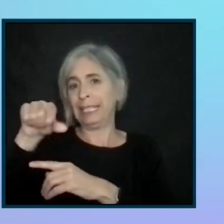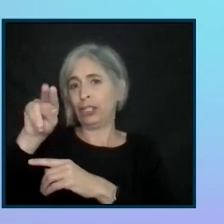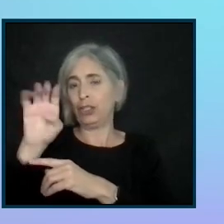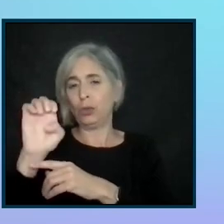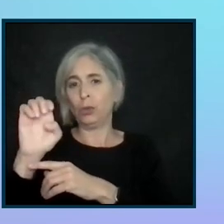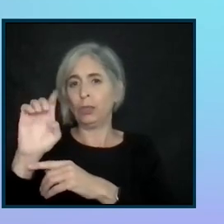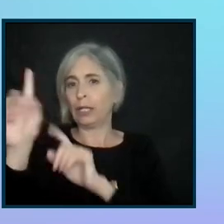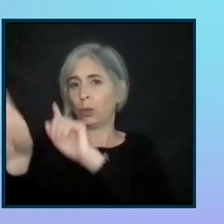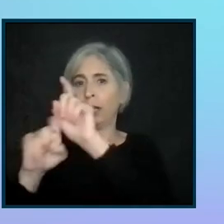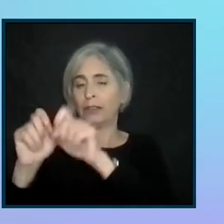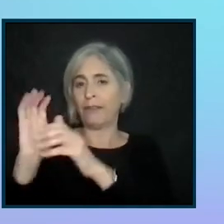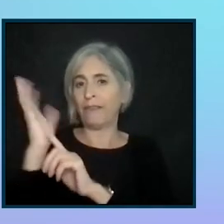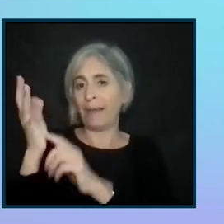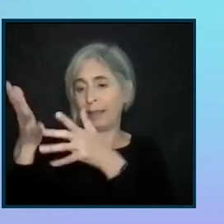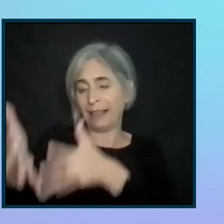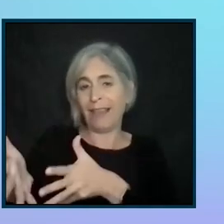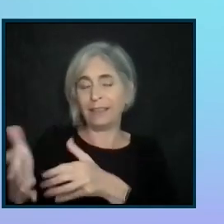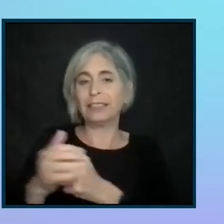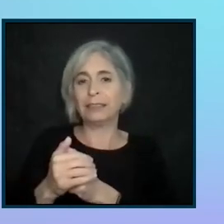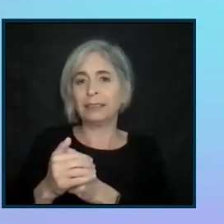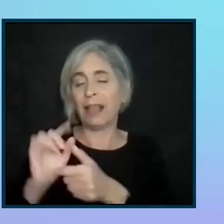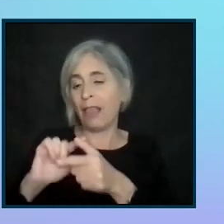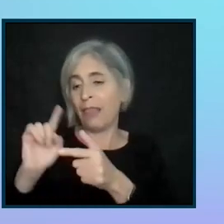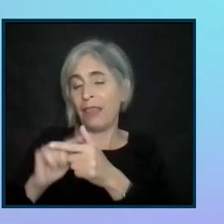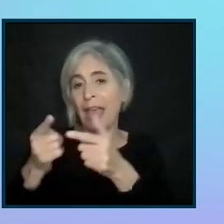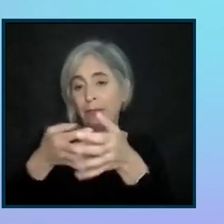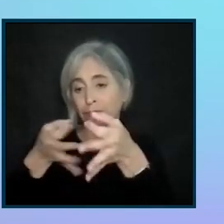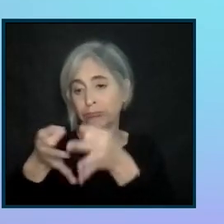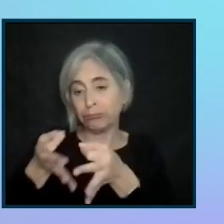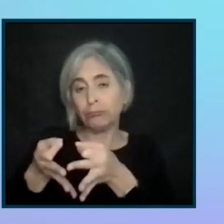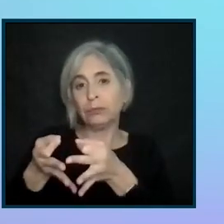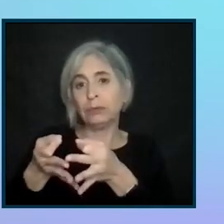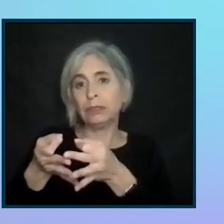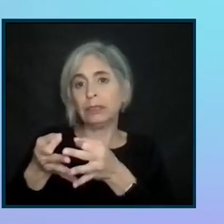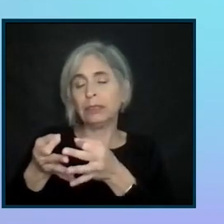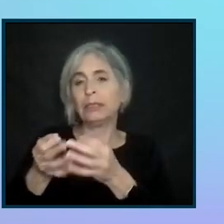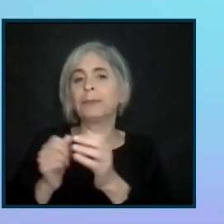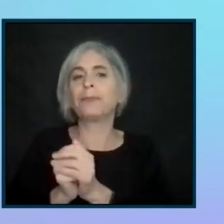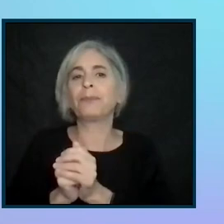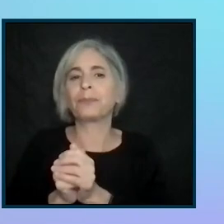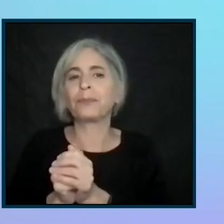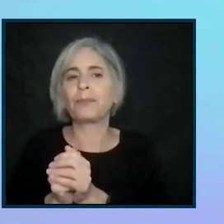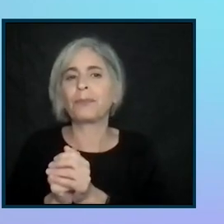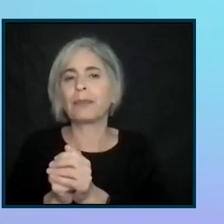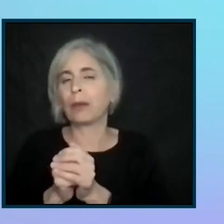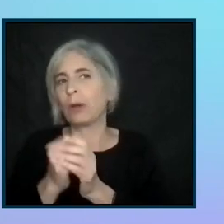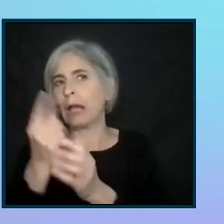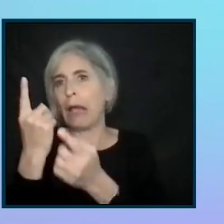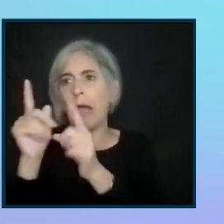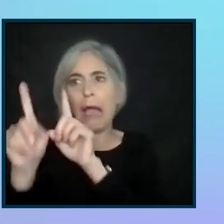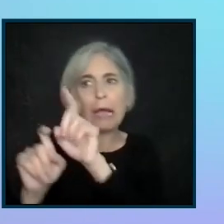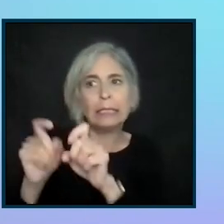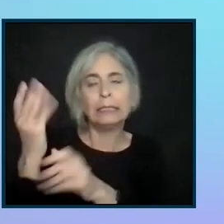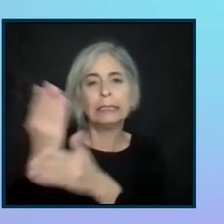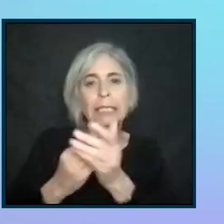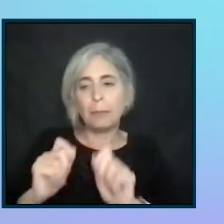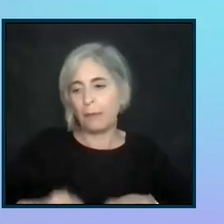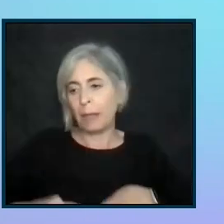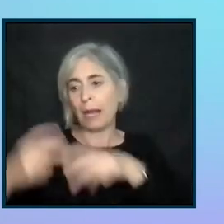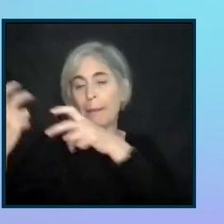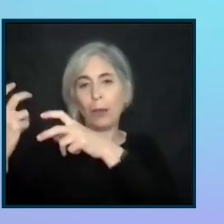most of the five minutes we have left. And I'm going to go through these in a democratic way because some of them have been upvoted.